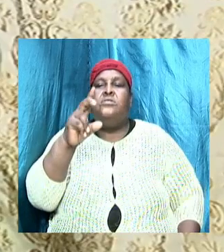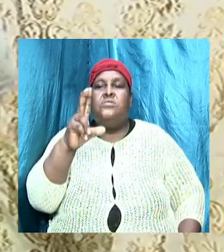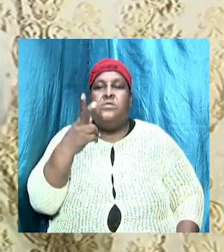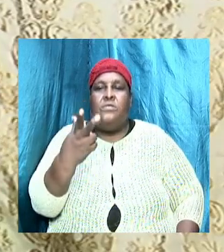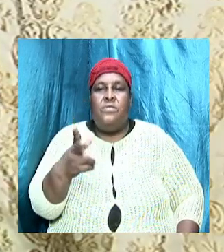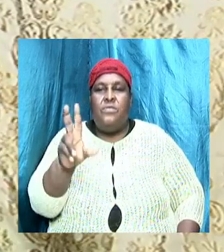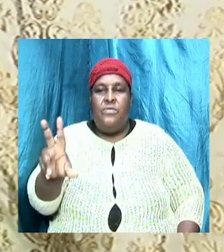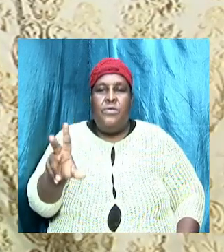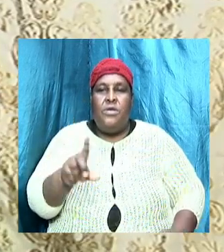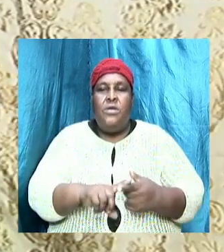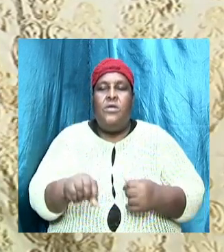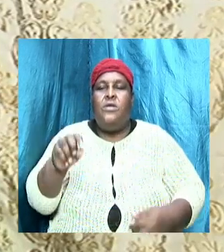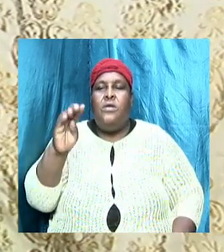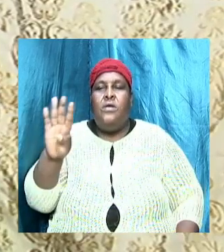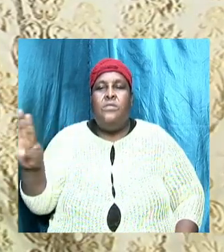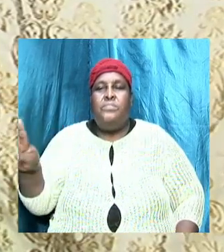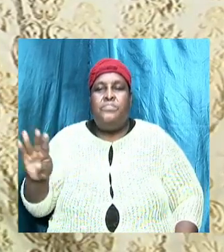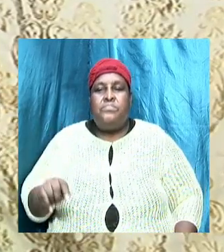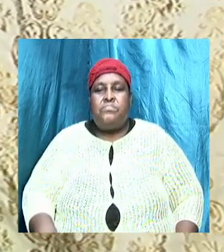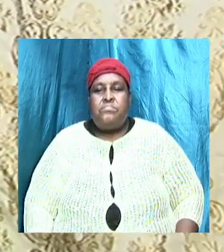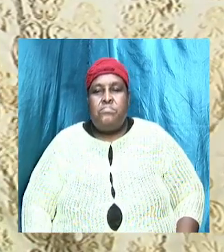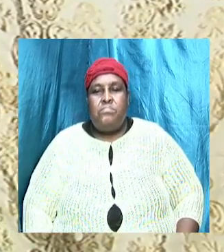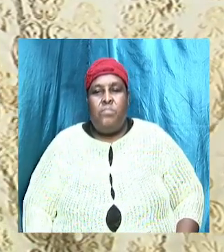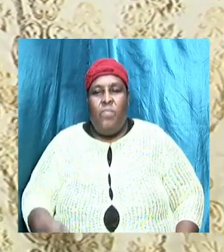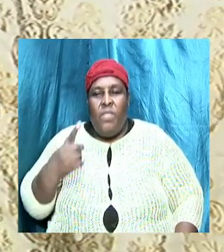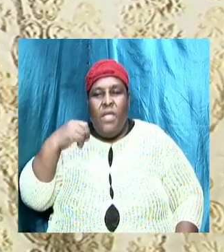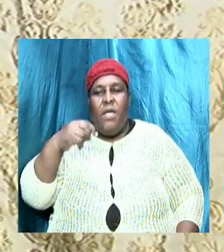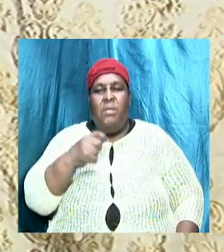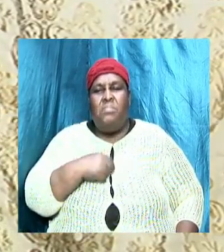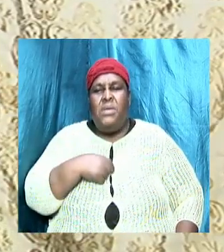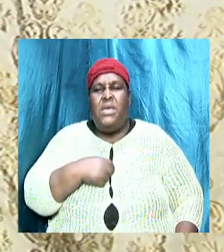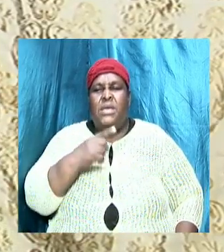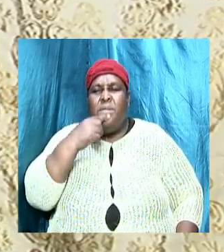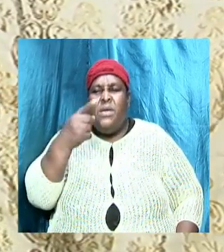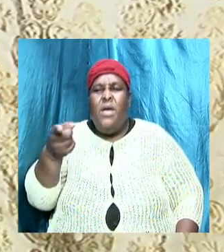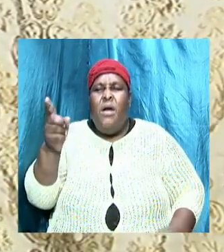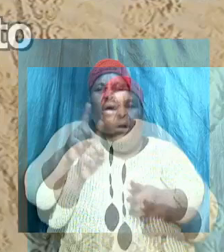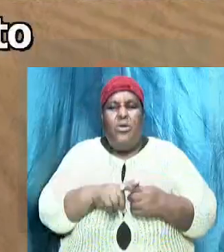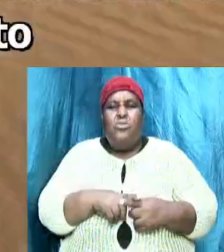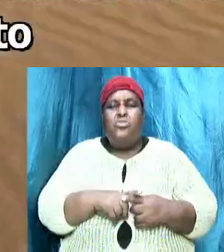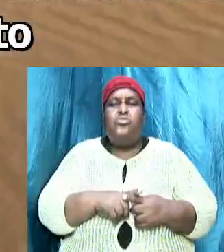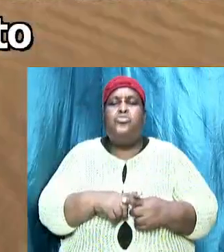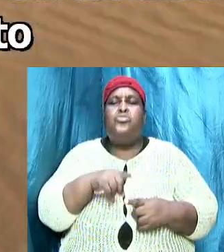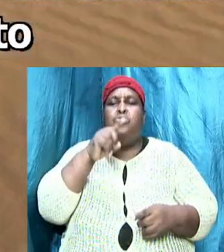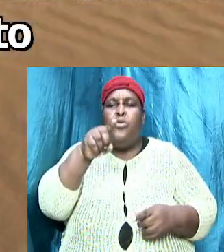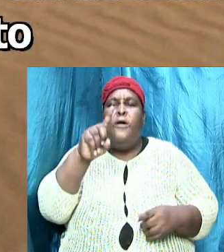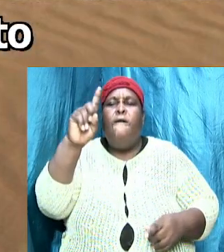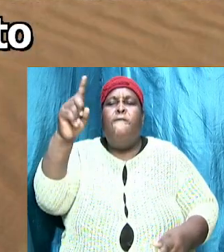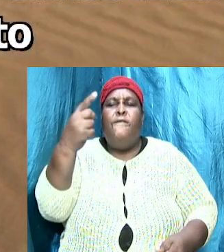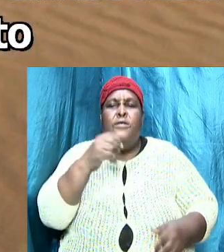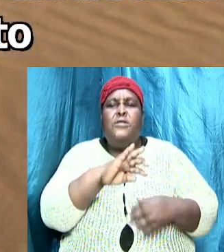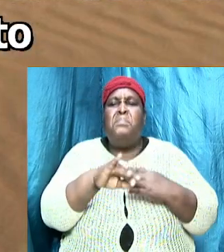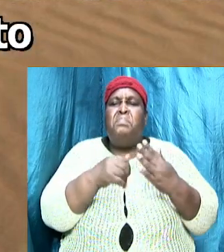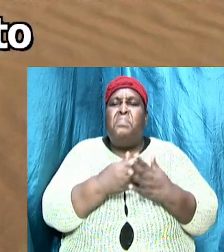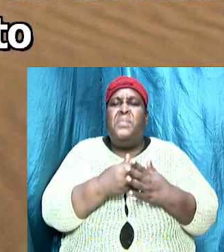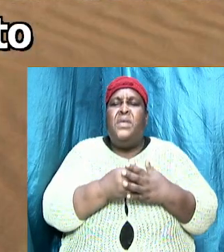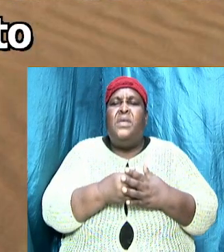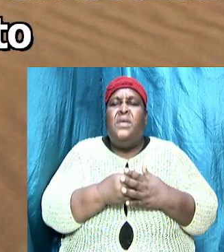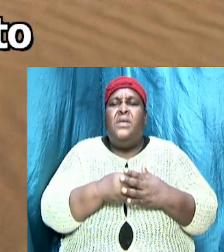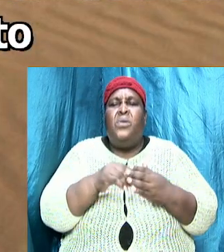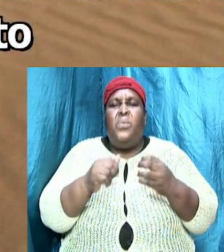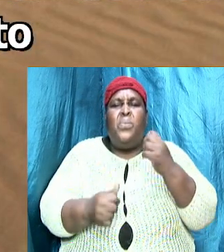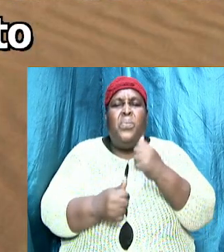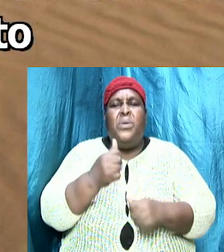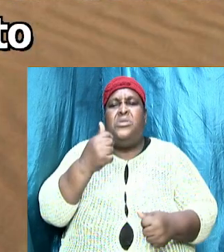For I delivered unto you first of all that which I also